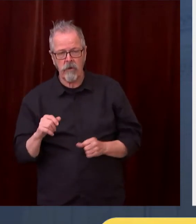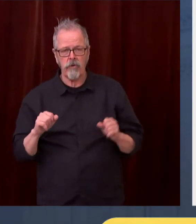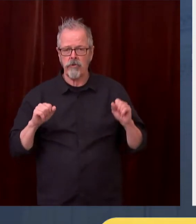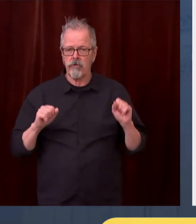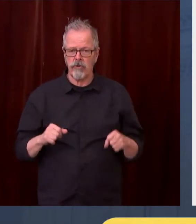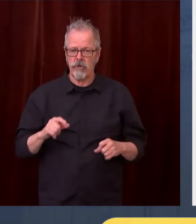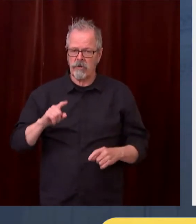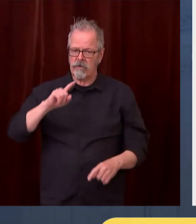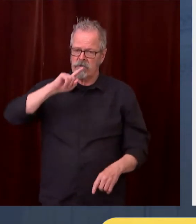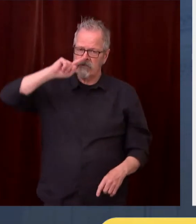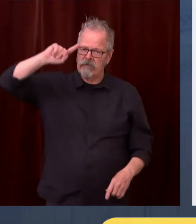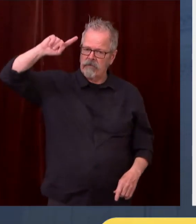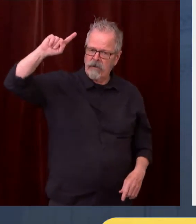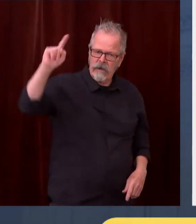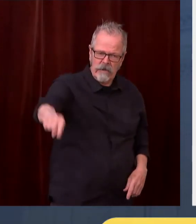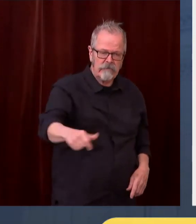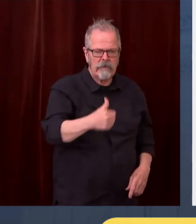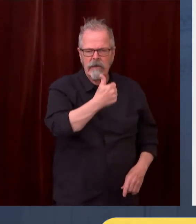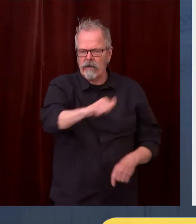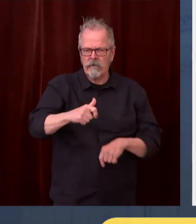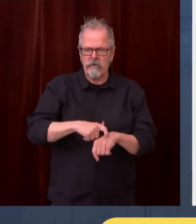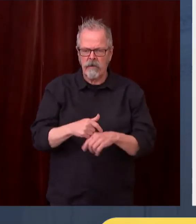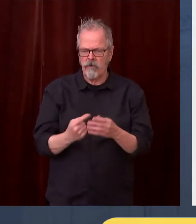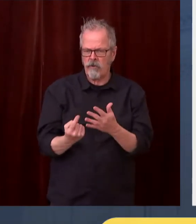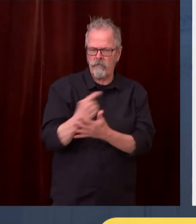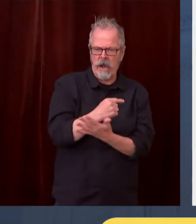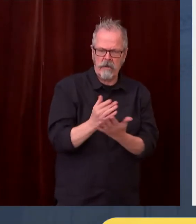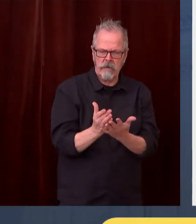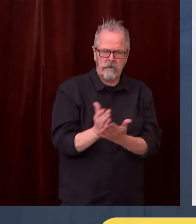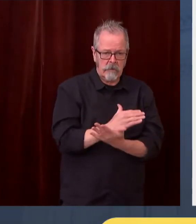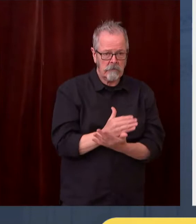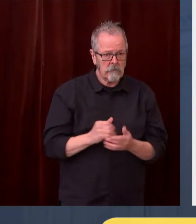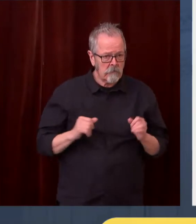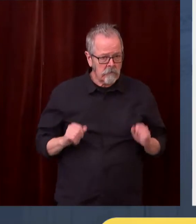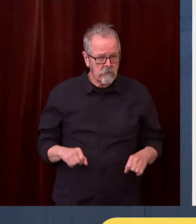intending to stick with the review cycle going forward.